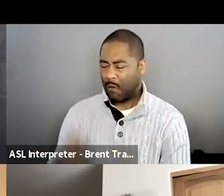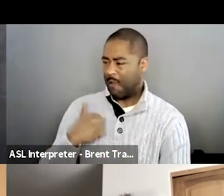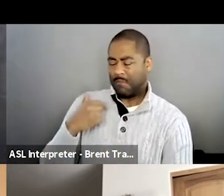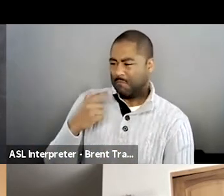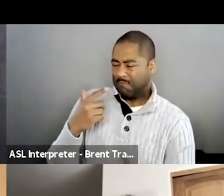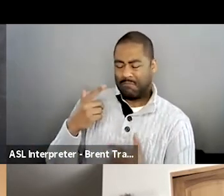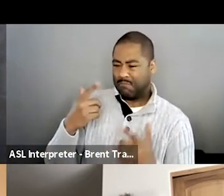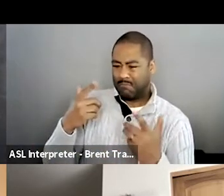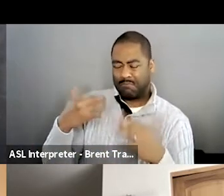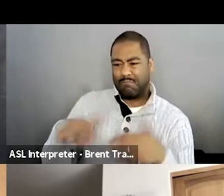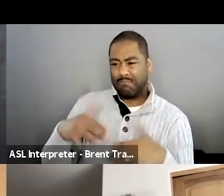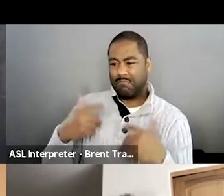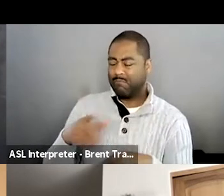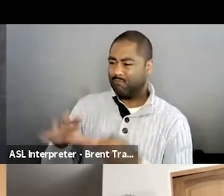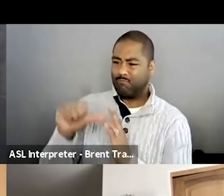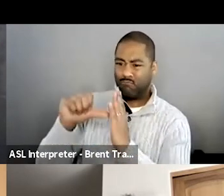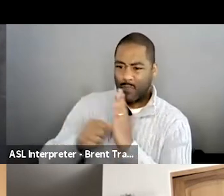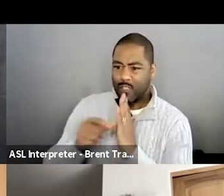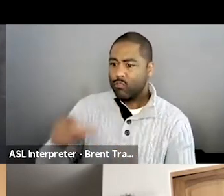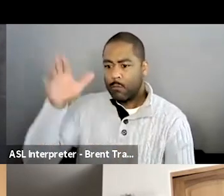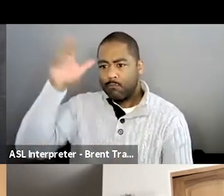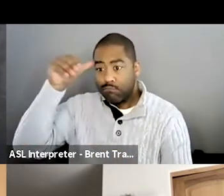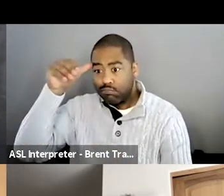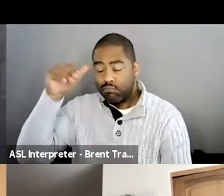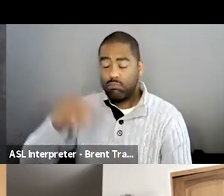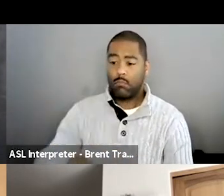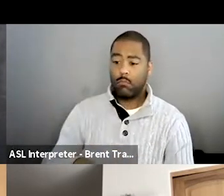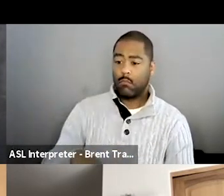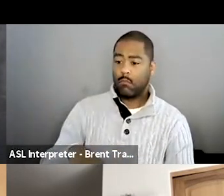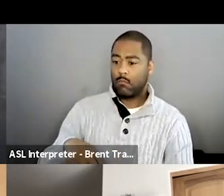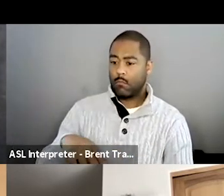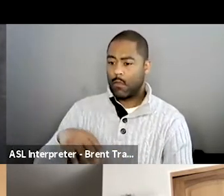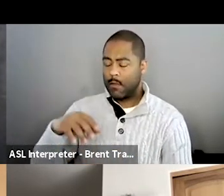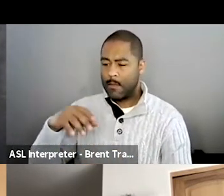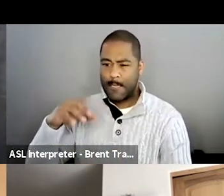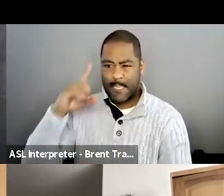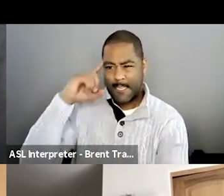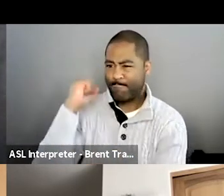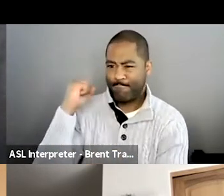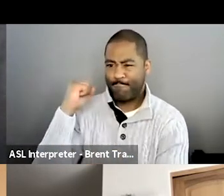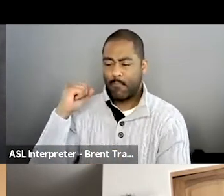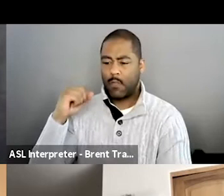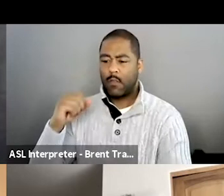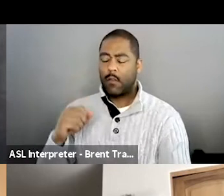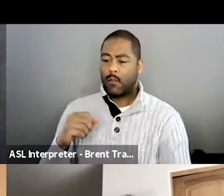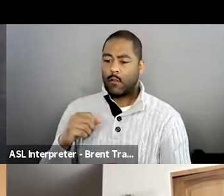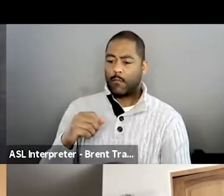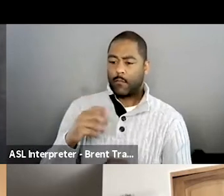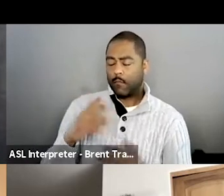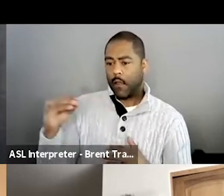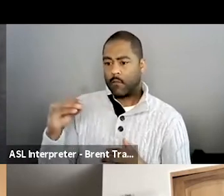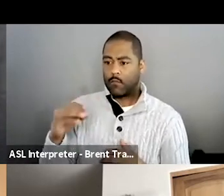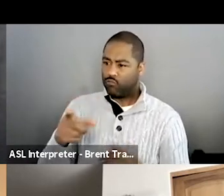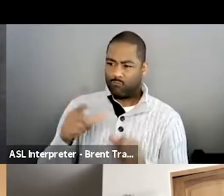so determined and, um, and very headstrong. And those, those, those are the qualities that have, you know, gotten her out of her